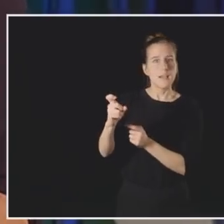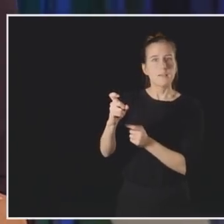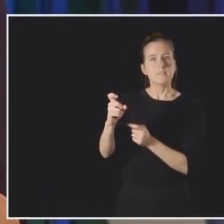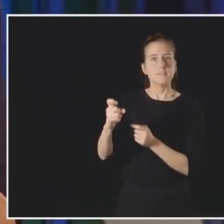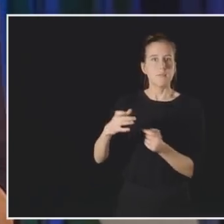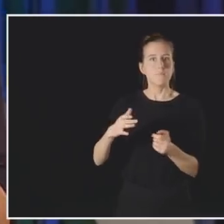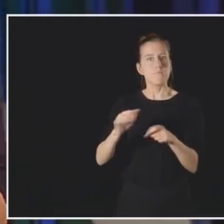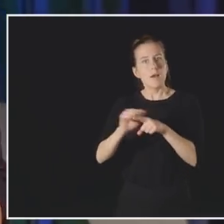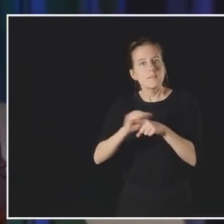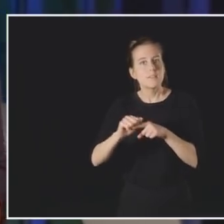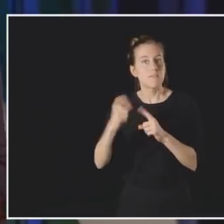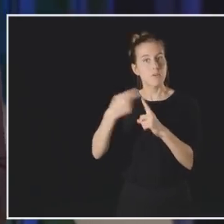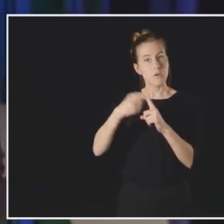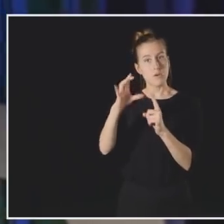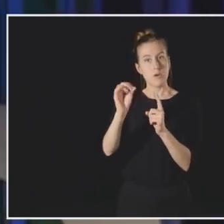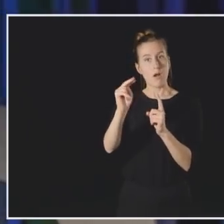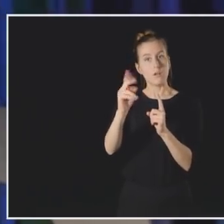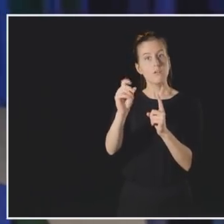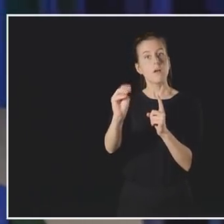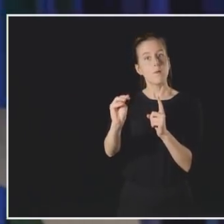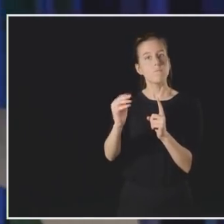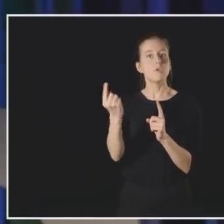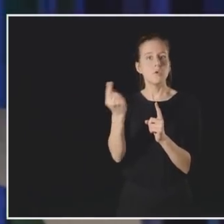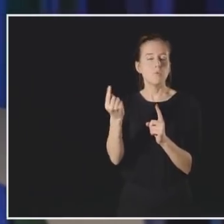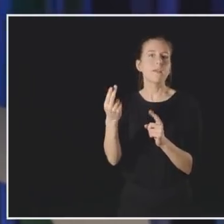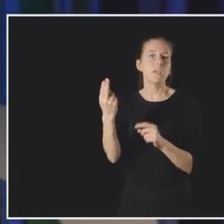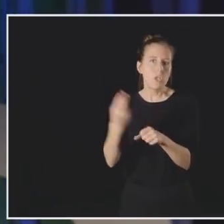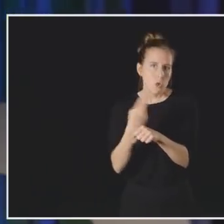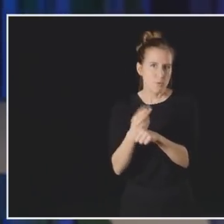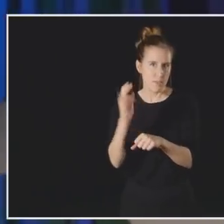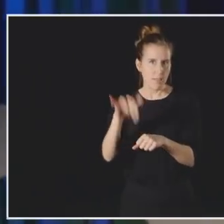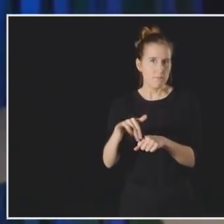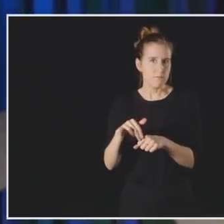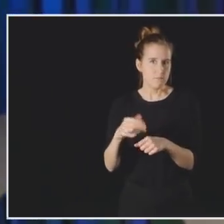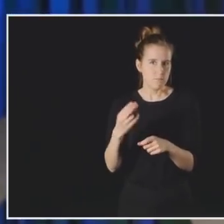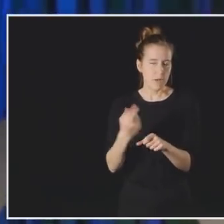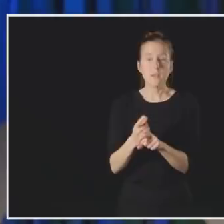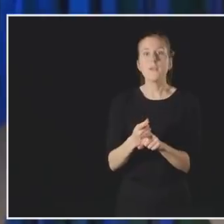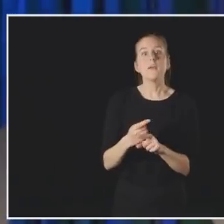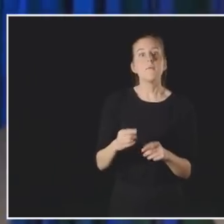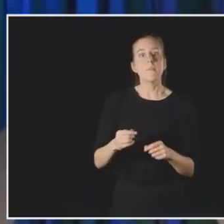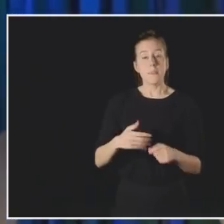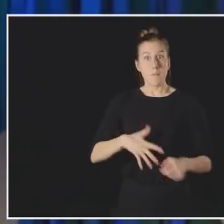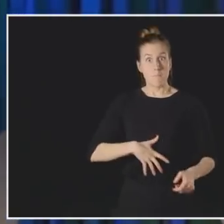had a tubal. But someday, I think it might be nice to hold a little grandbaby.